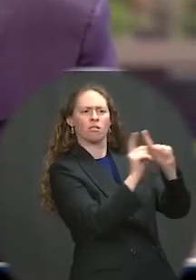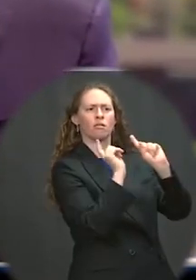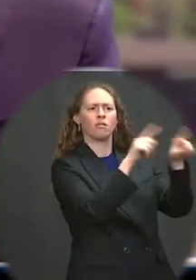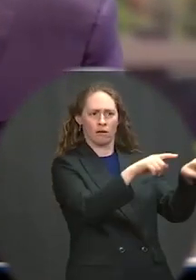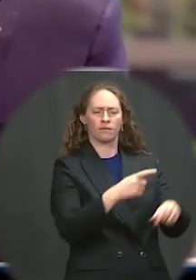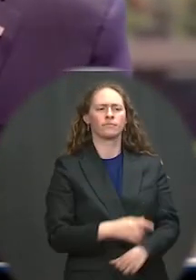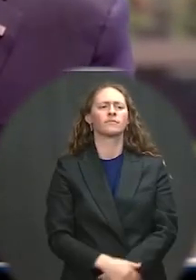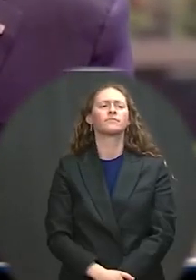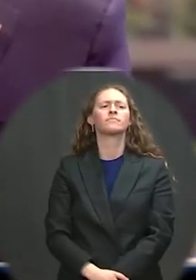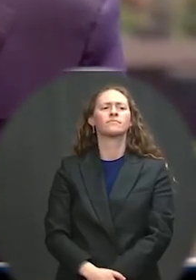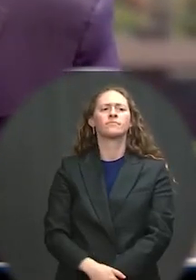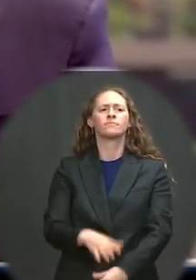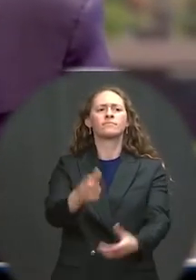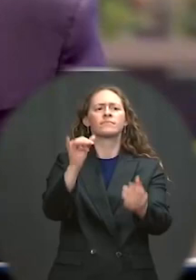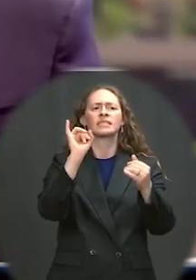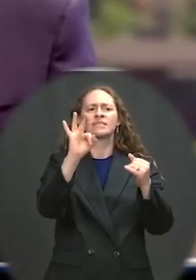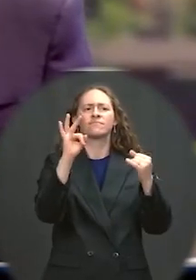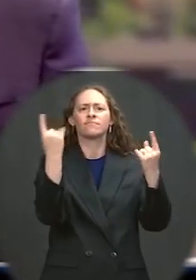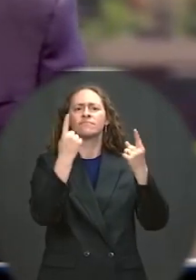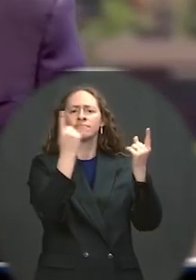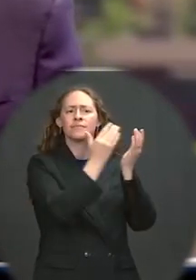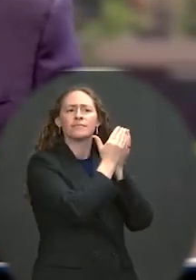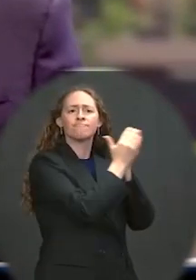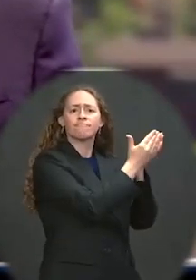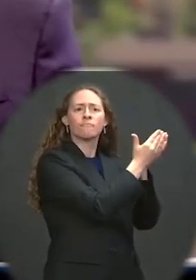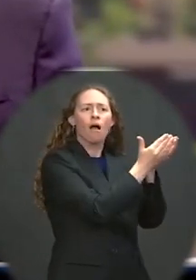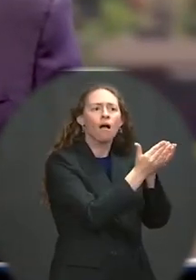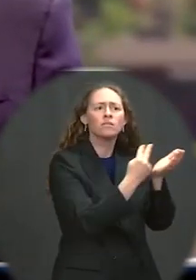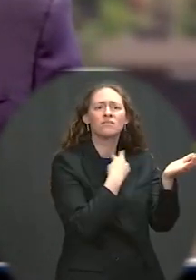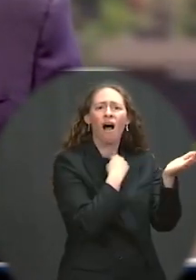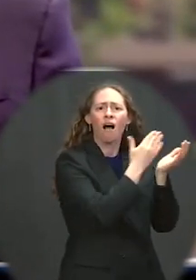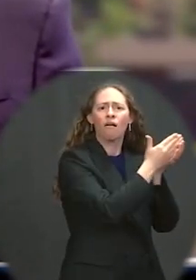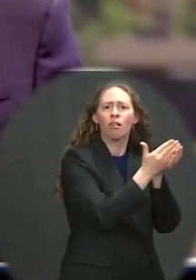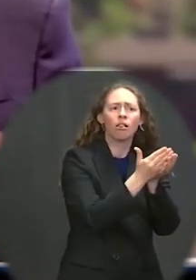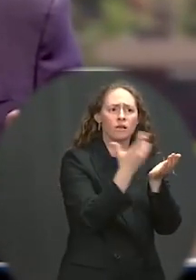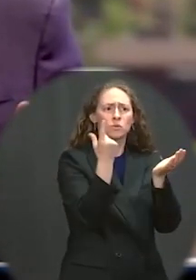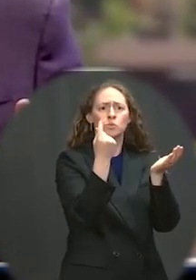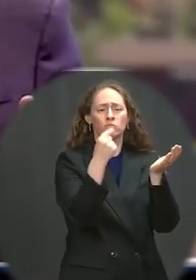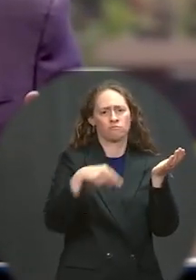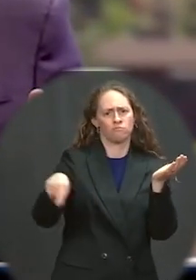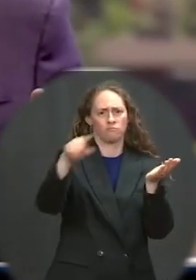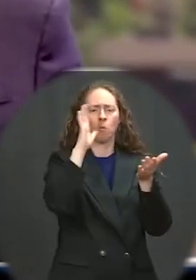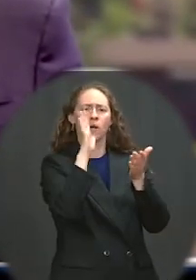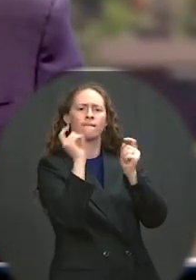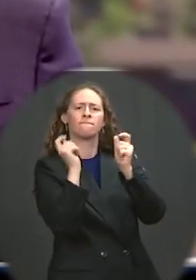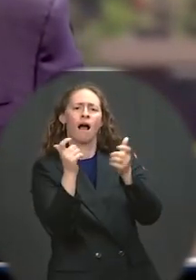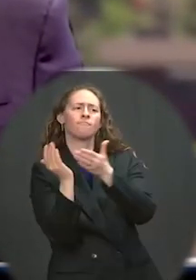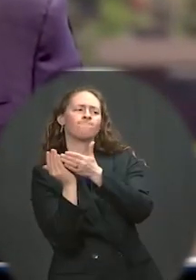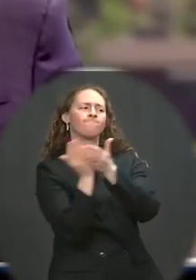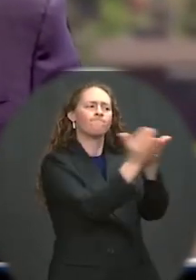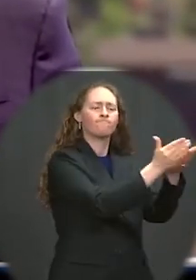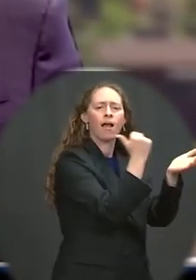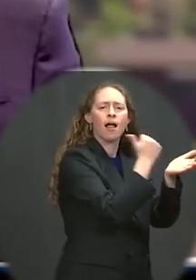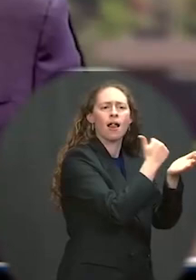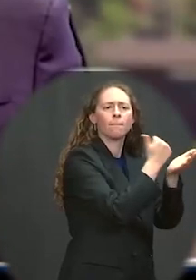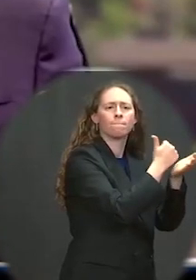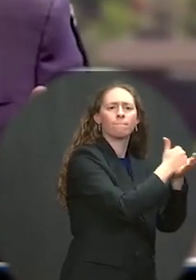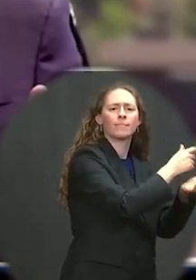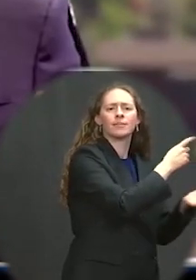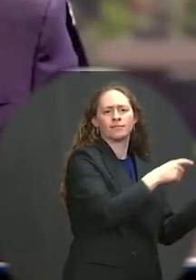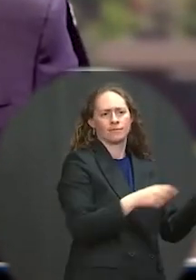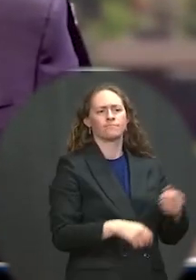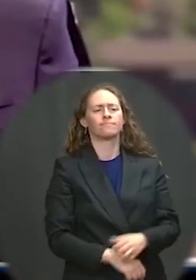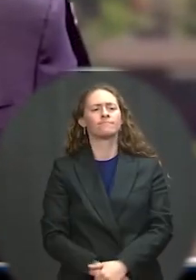disembarked during COVID-19. Now we see with harrowing clarity how important